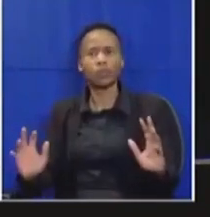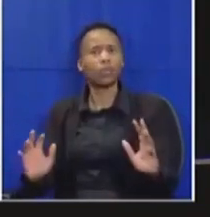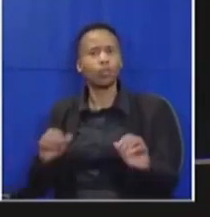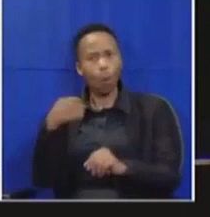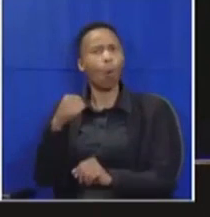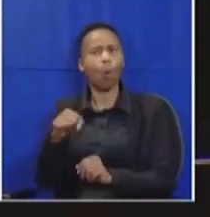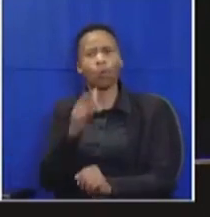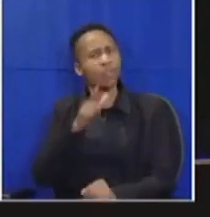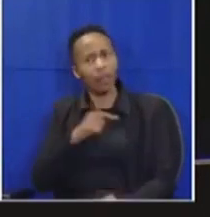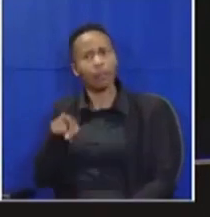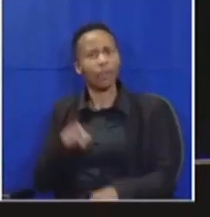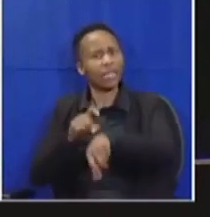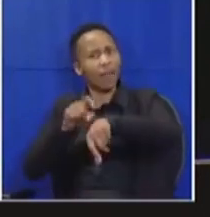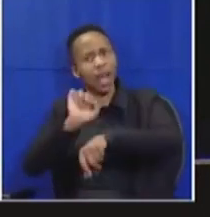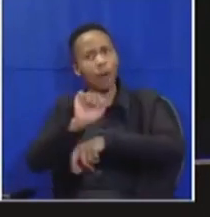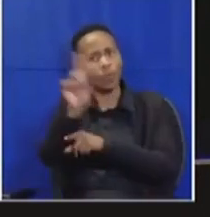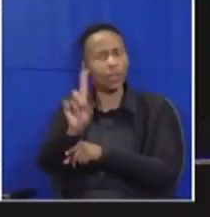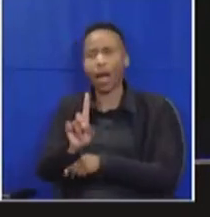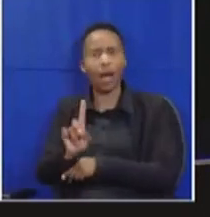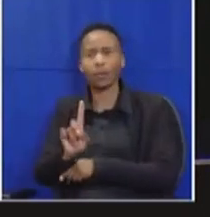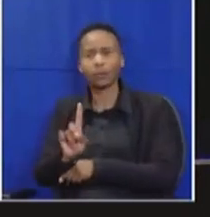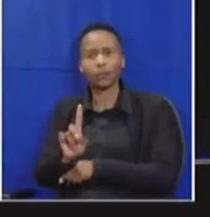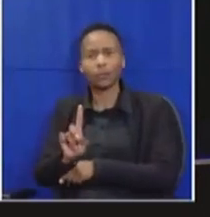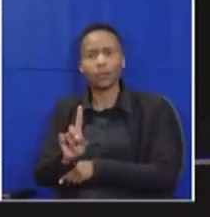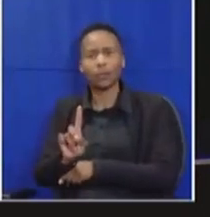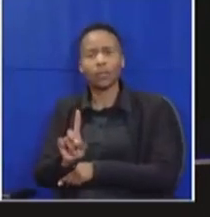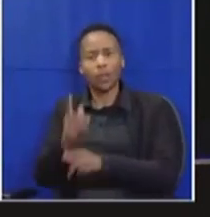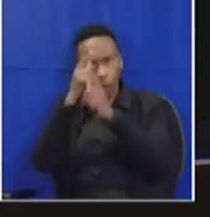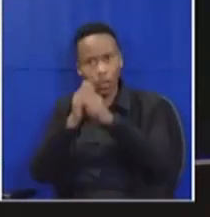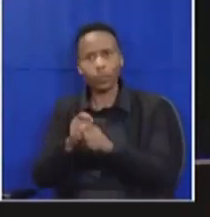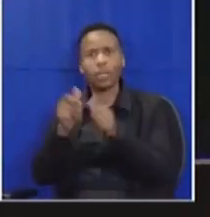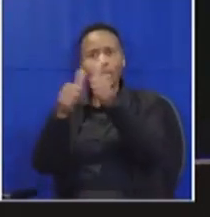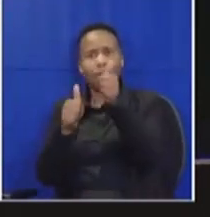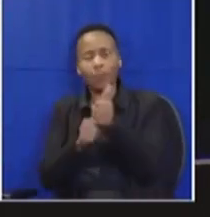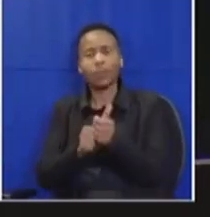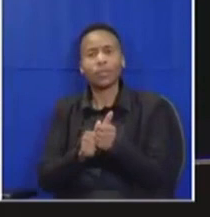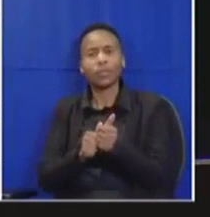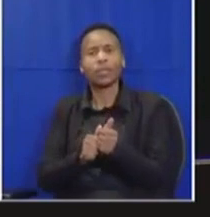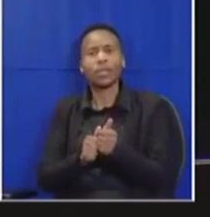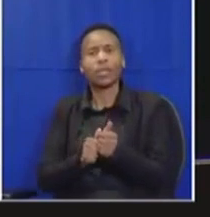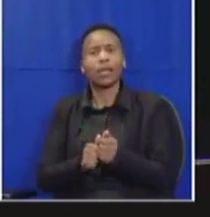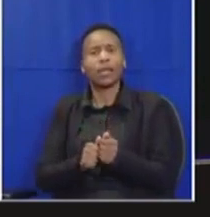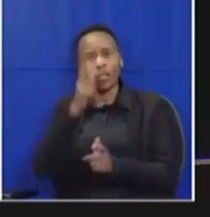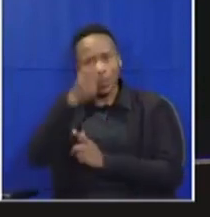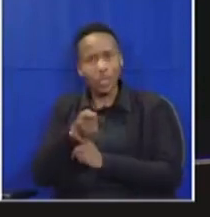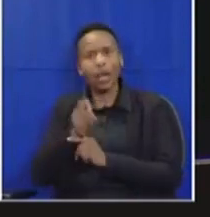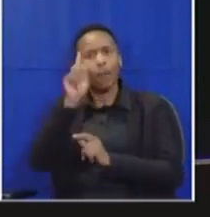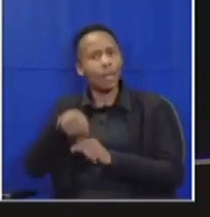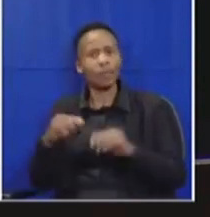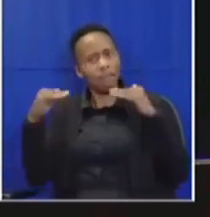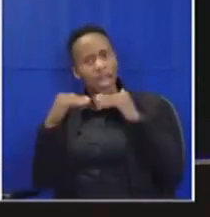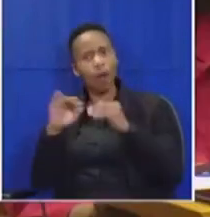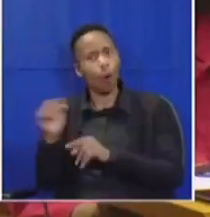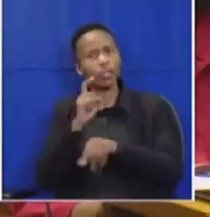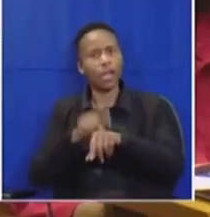is irrelevant there are time deputy speaker you are not being fair you must be fair at all times you are making